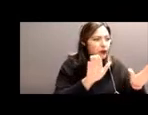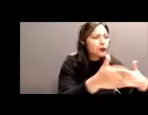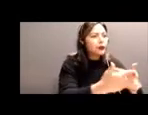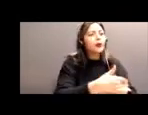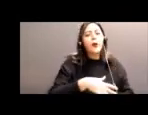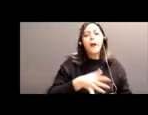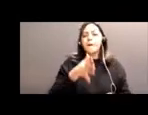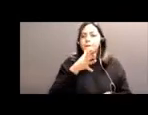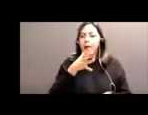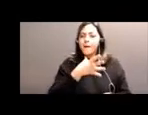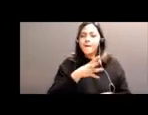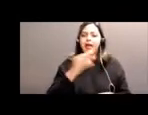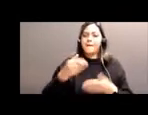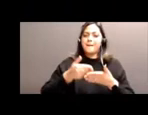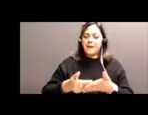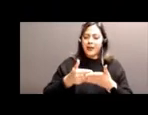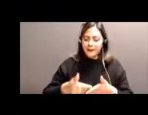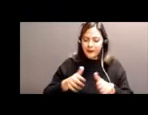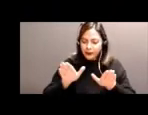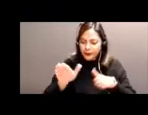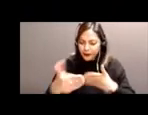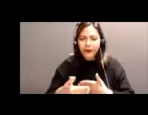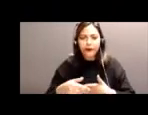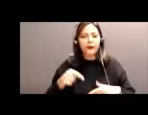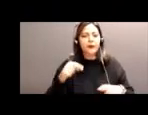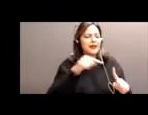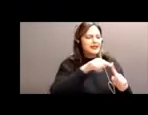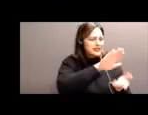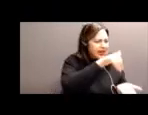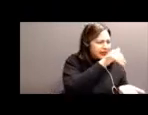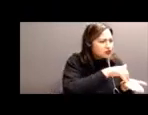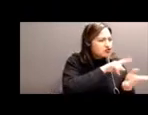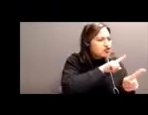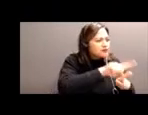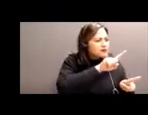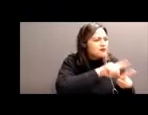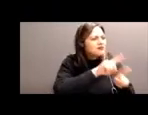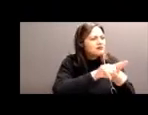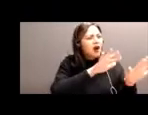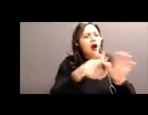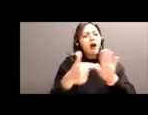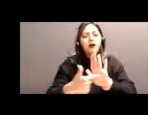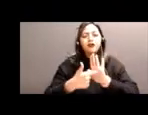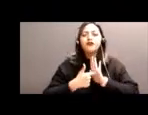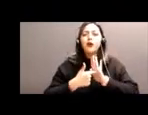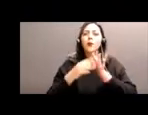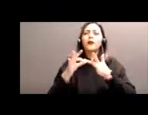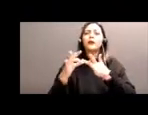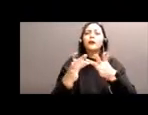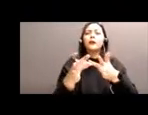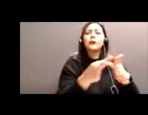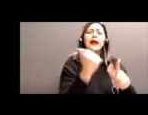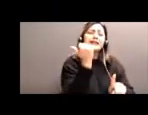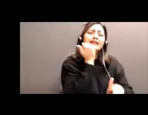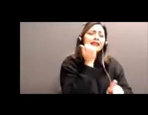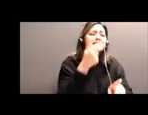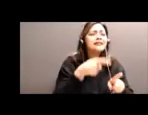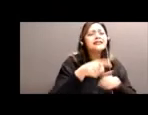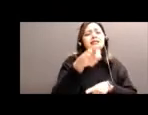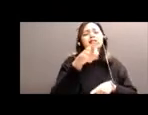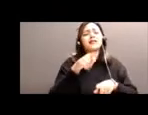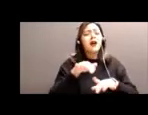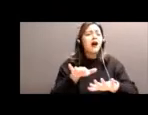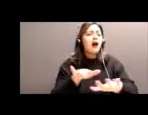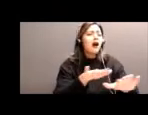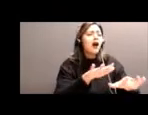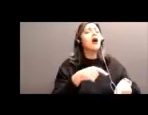elders, etc. And it went on and on. And they showed me the most amazing room for a dentist. So, oh, you're so fortunate to